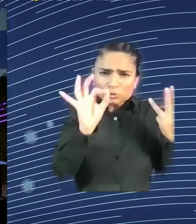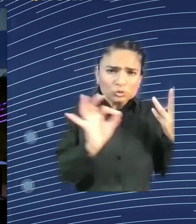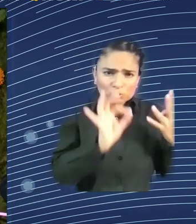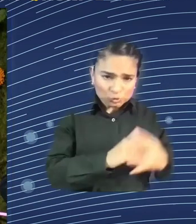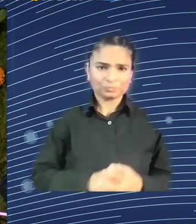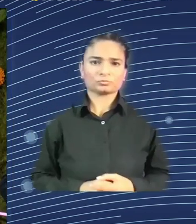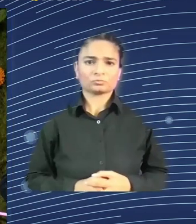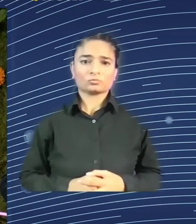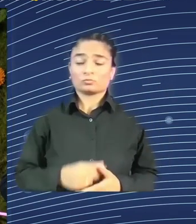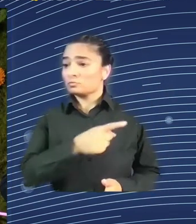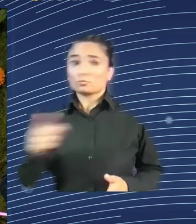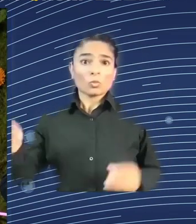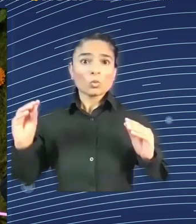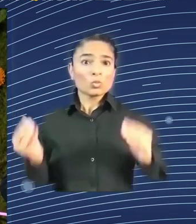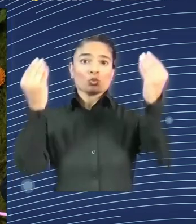on AI.